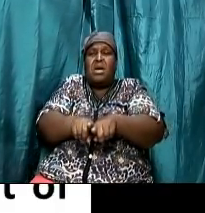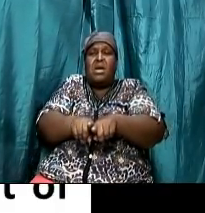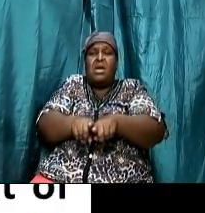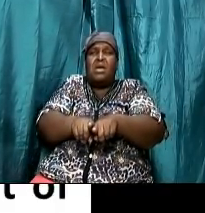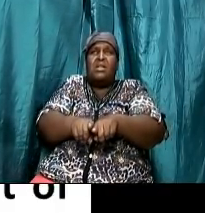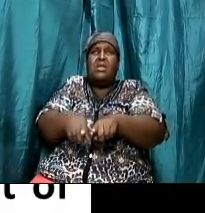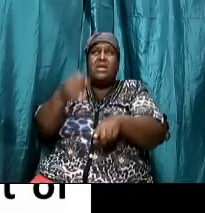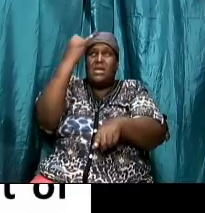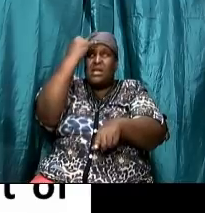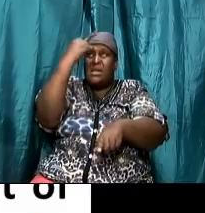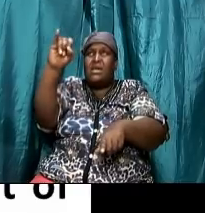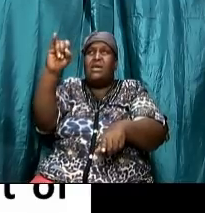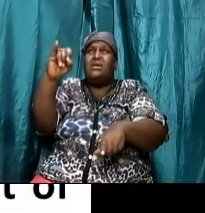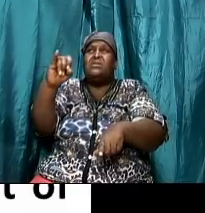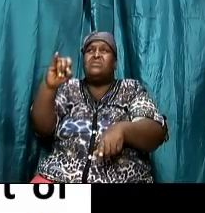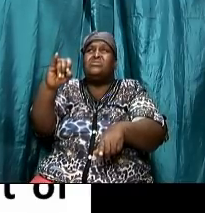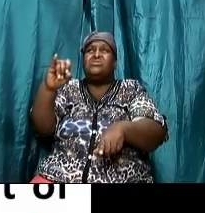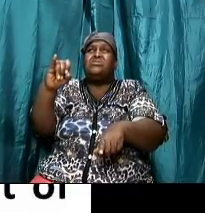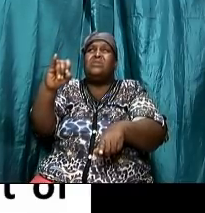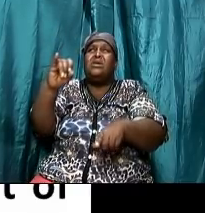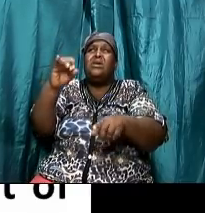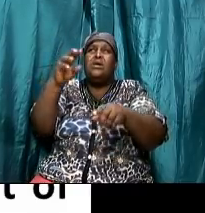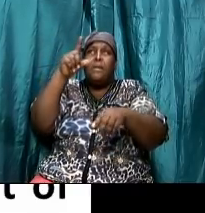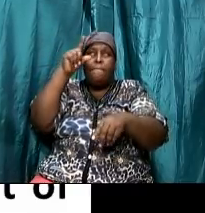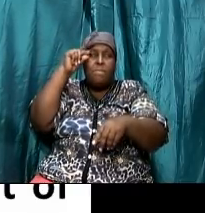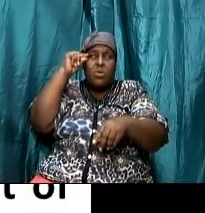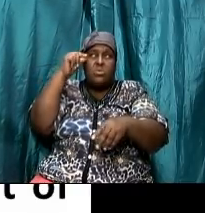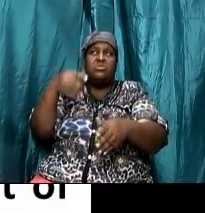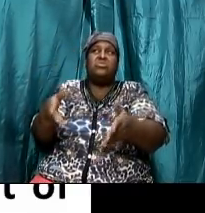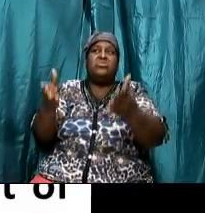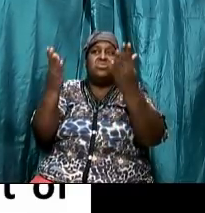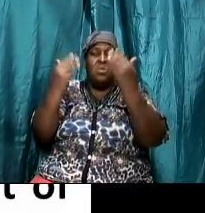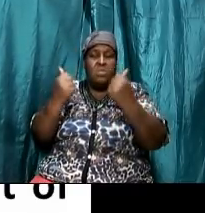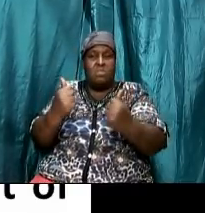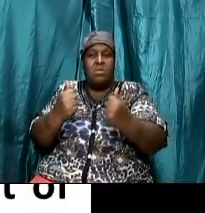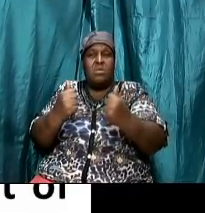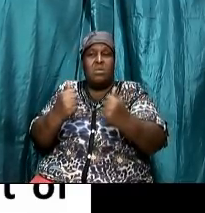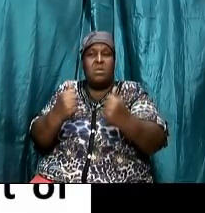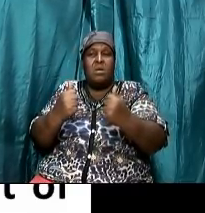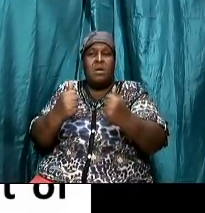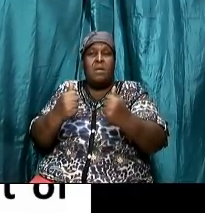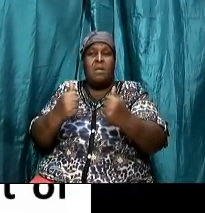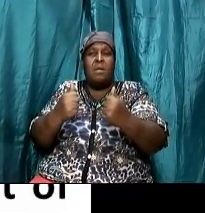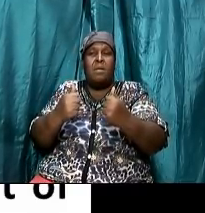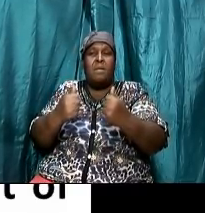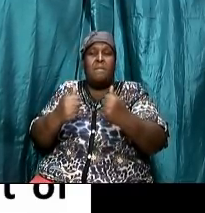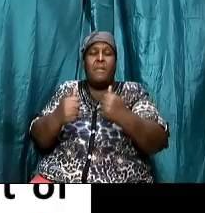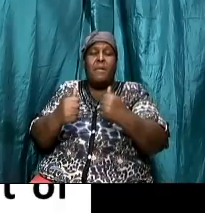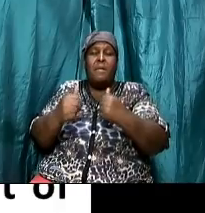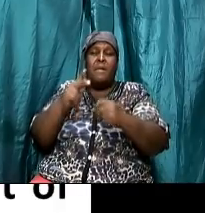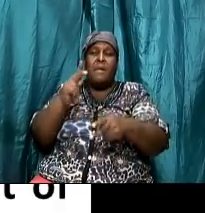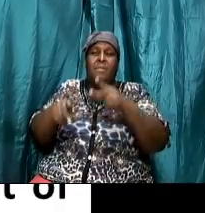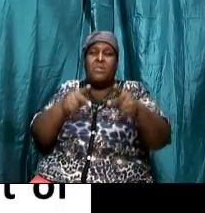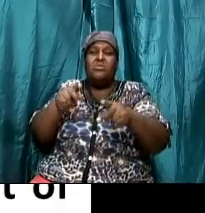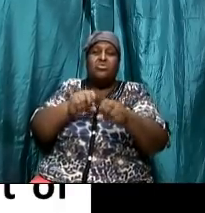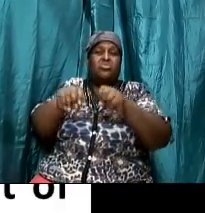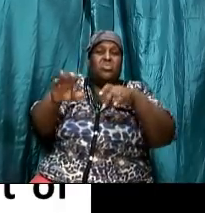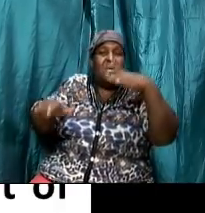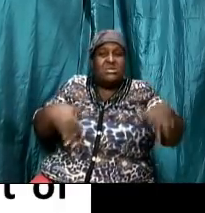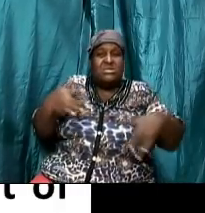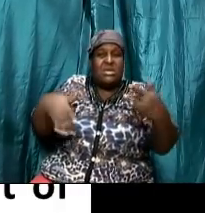moses came but here it is that peter got excited that he wanted to build three tabernacles for all of them